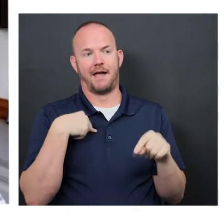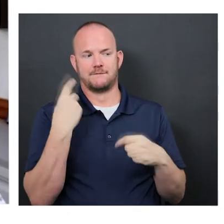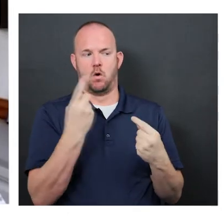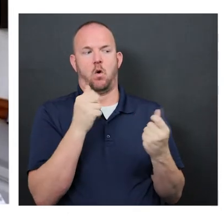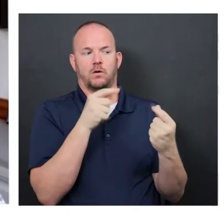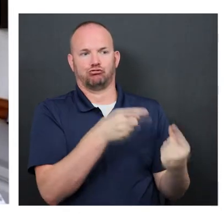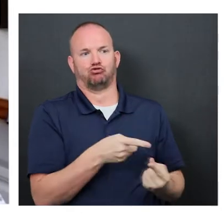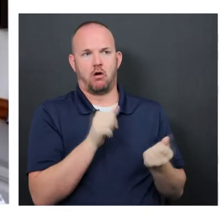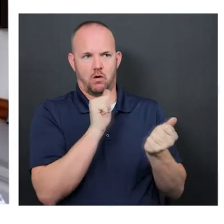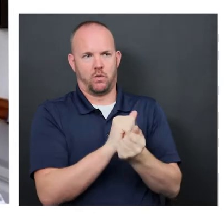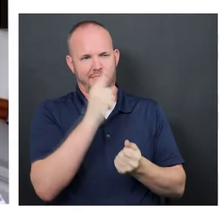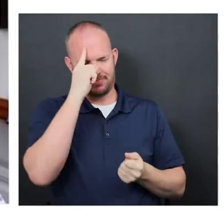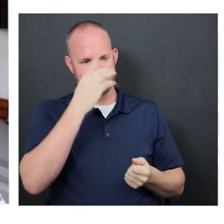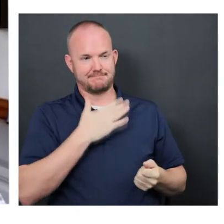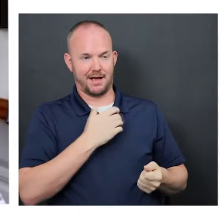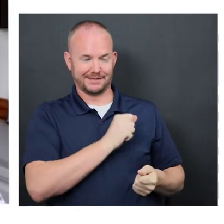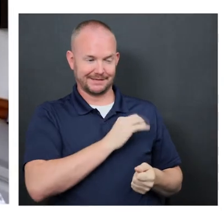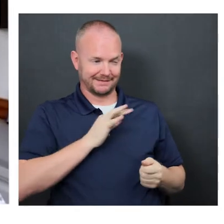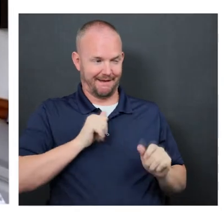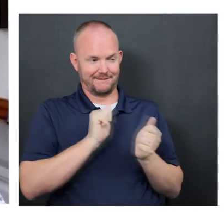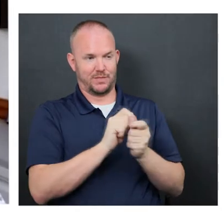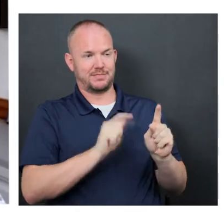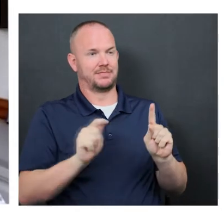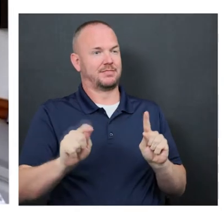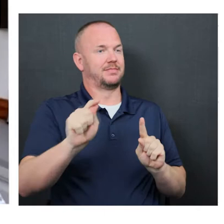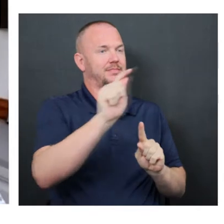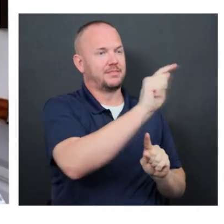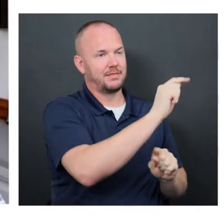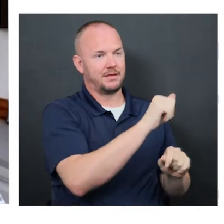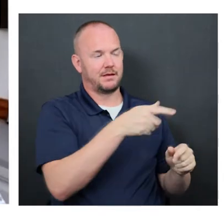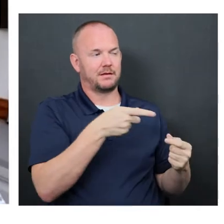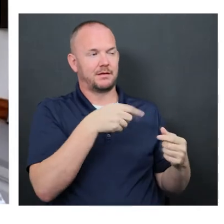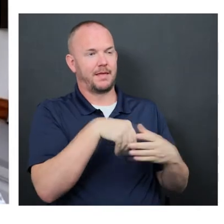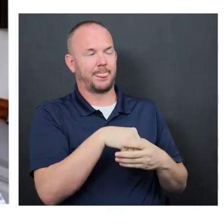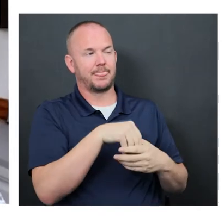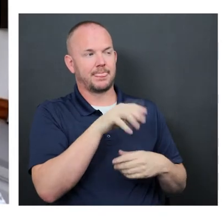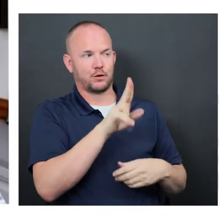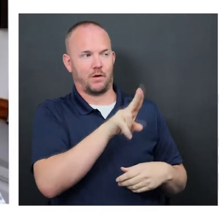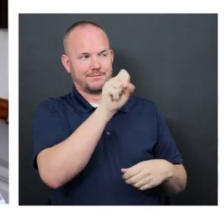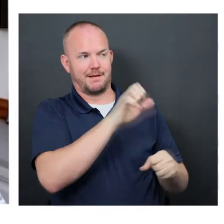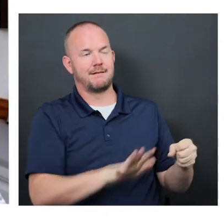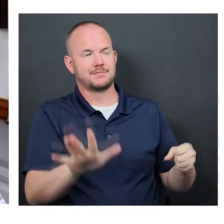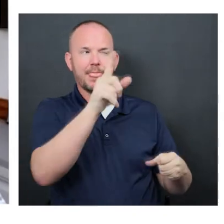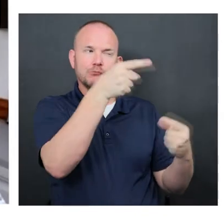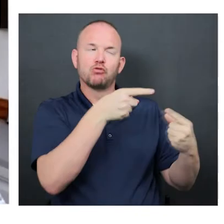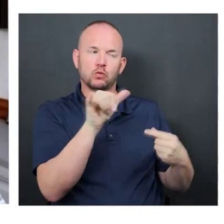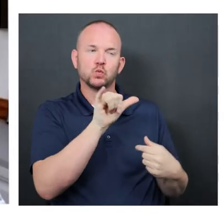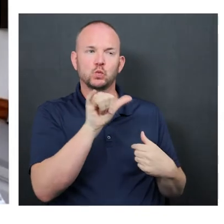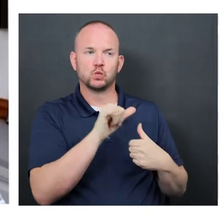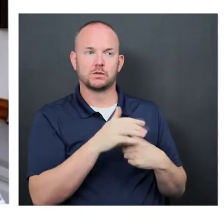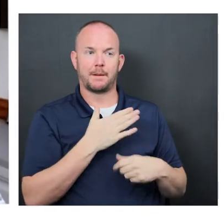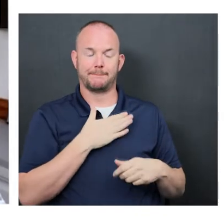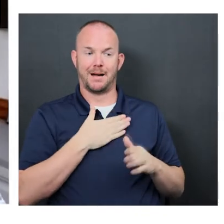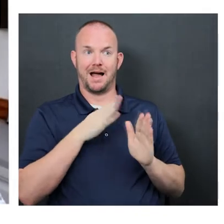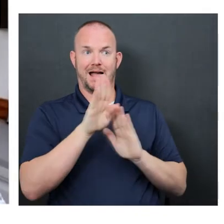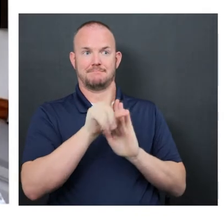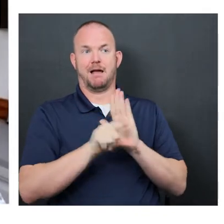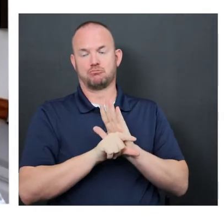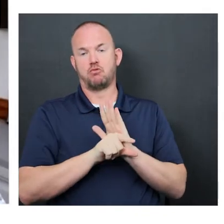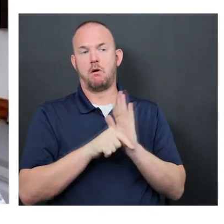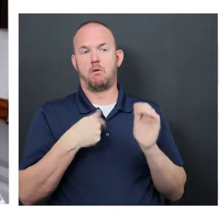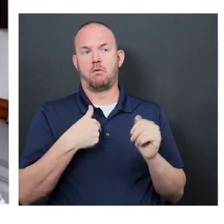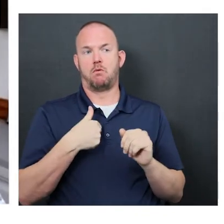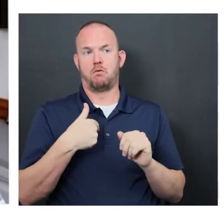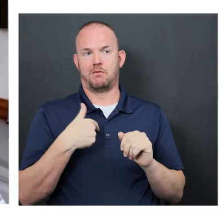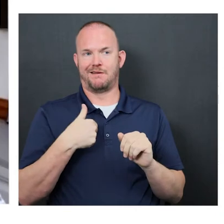struggled with this. And I think some of my colleagues across the country are struggling with it as well. My background is that